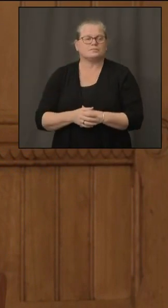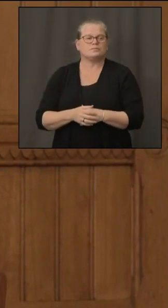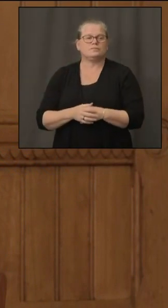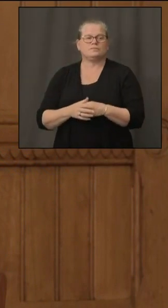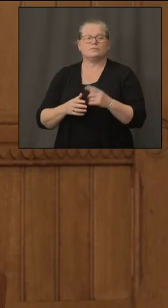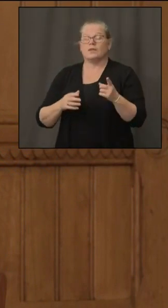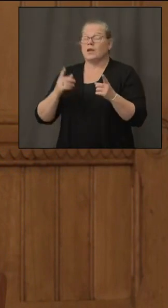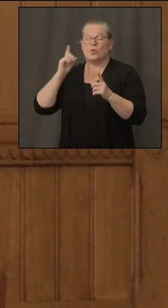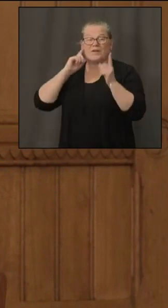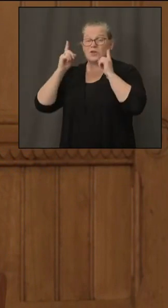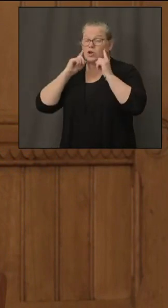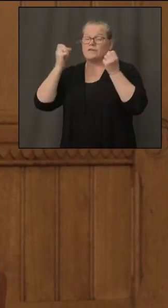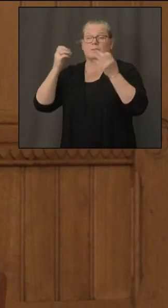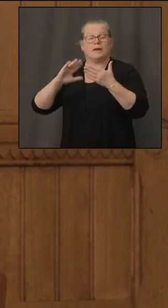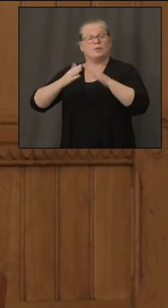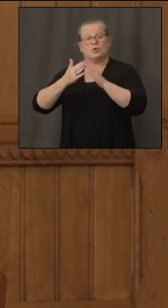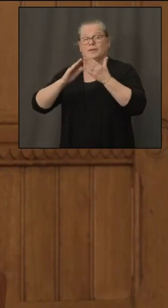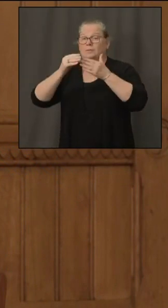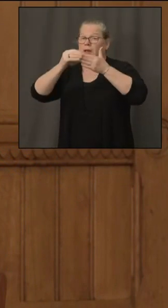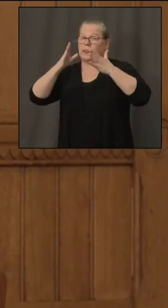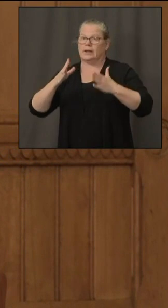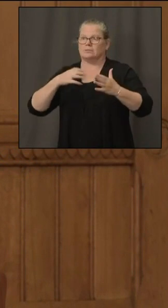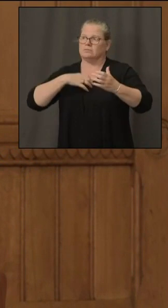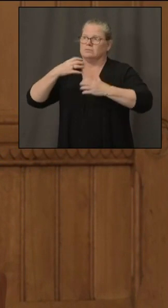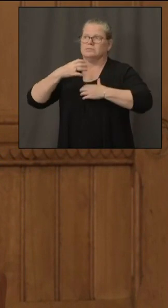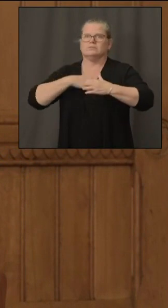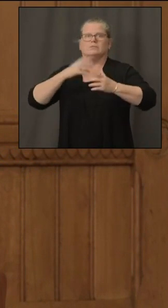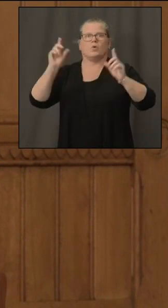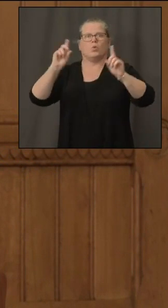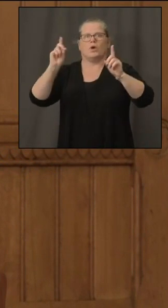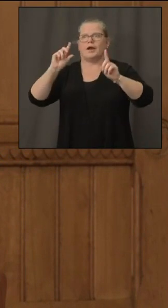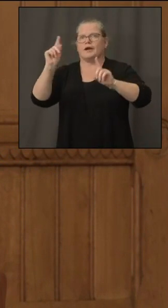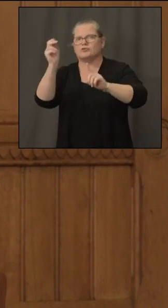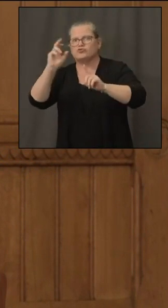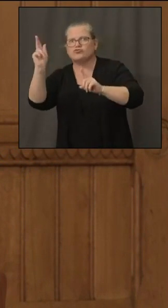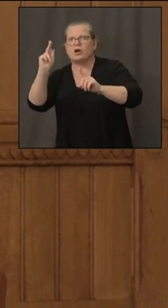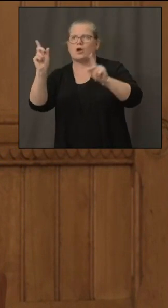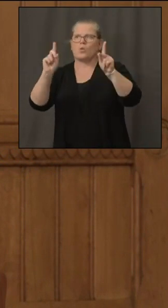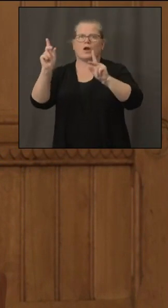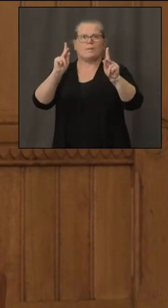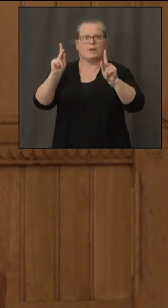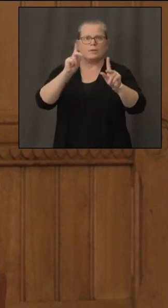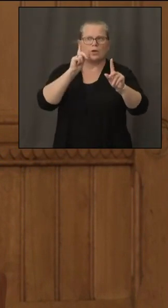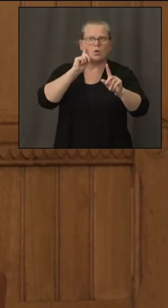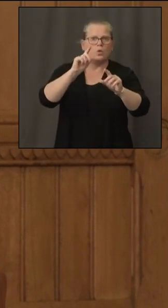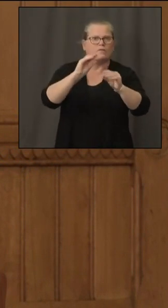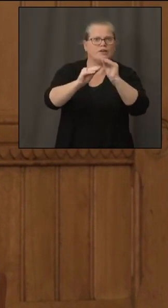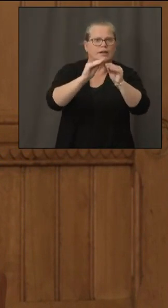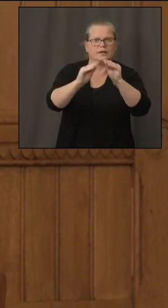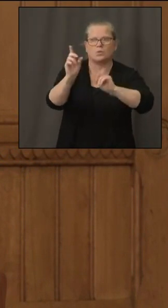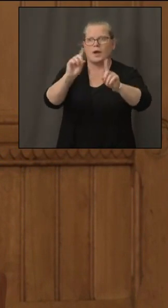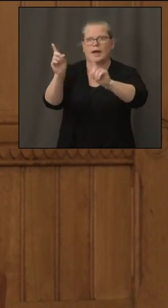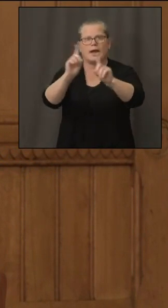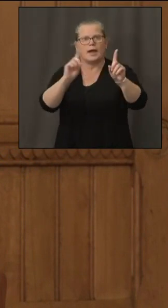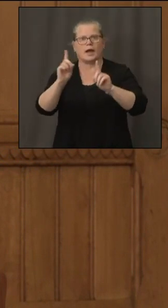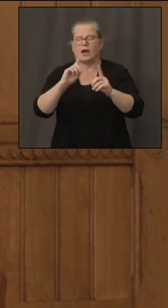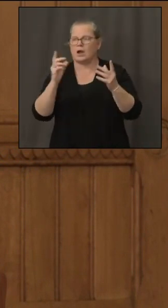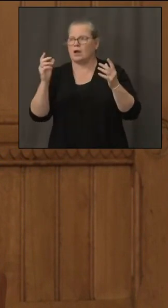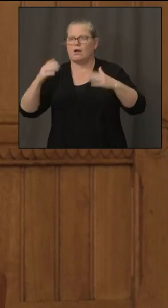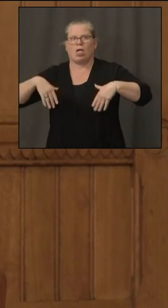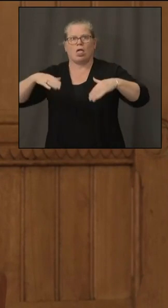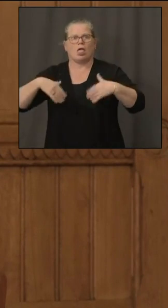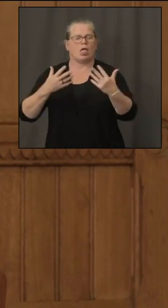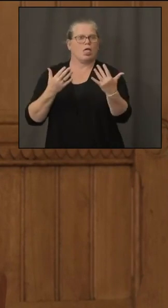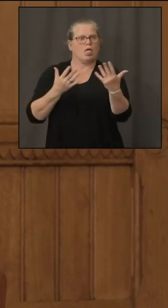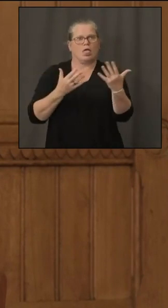lot of municipal leaders saying where are the trucks where where are the personnel where are the boots on the ground um and that's why the governor's focus has been so much with ever